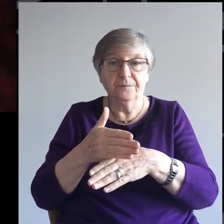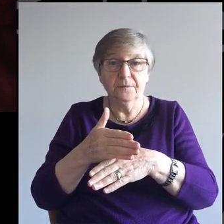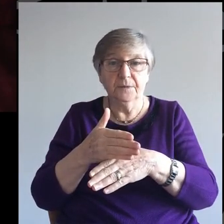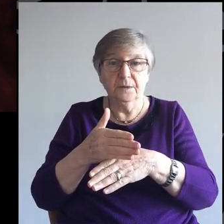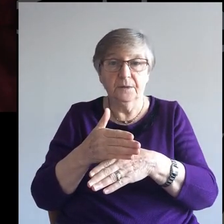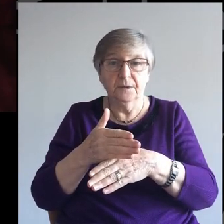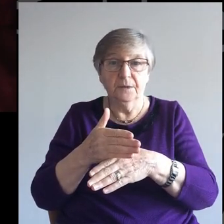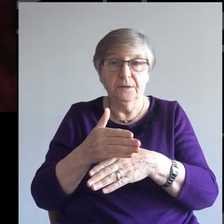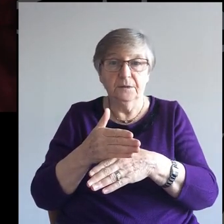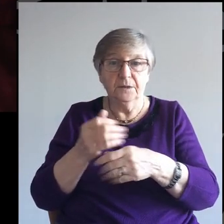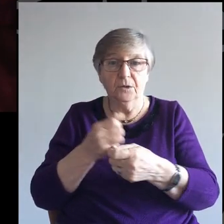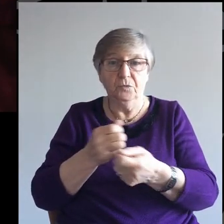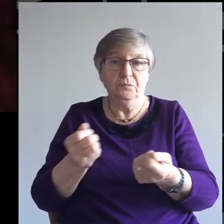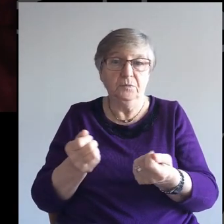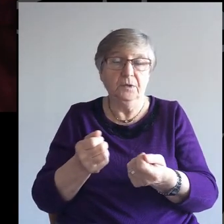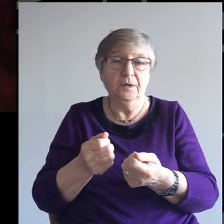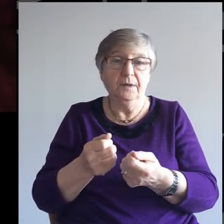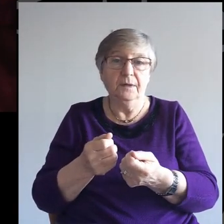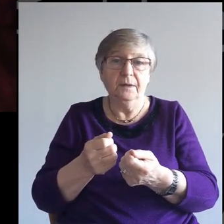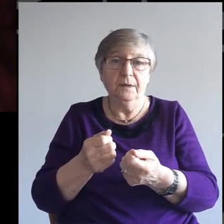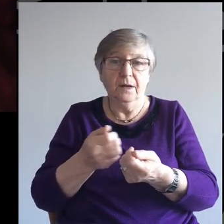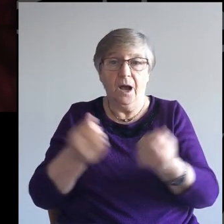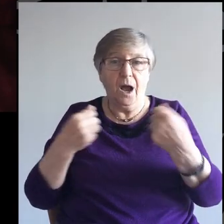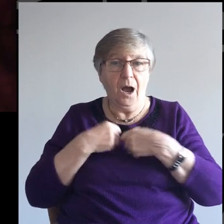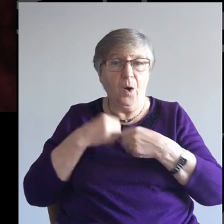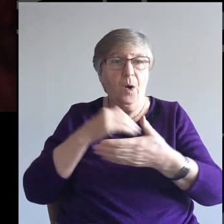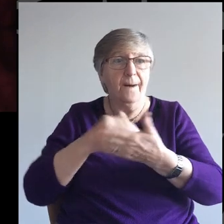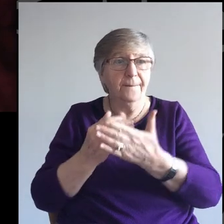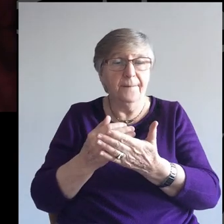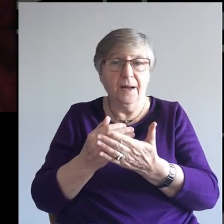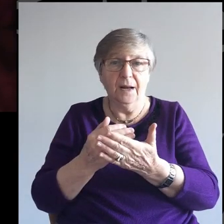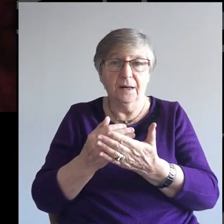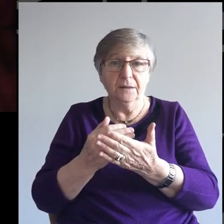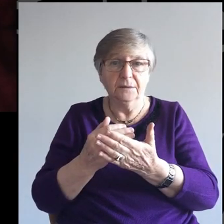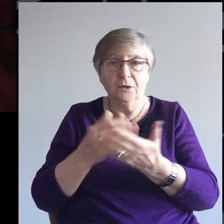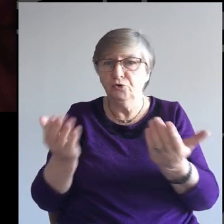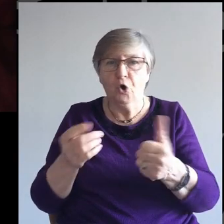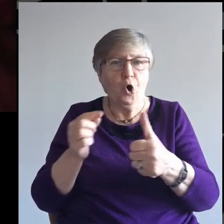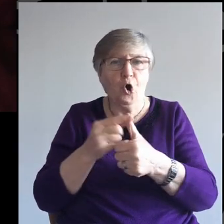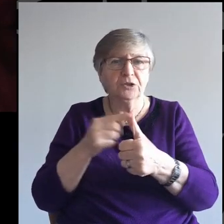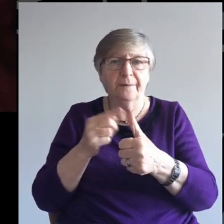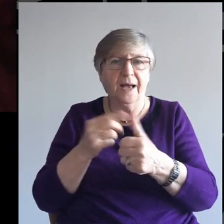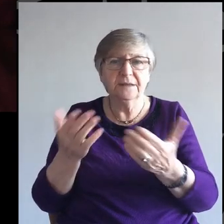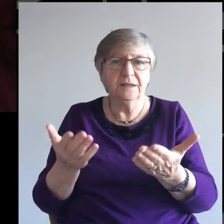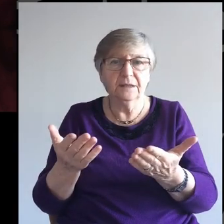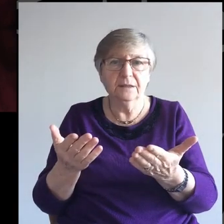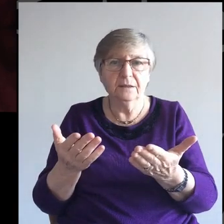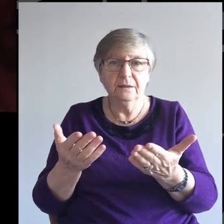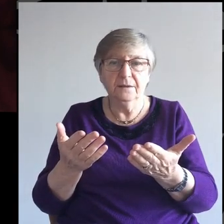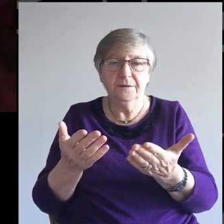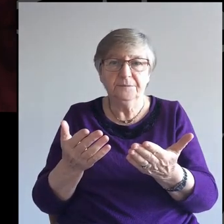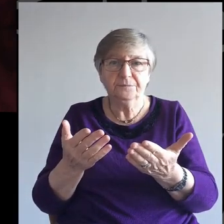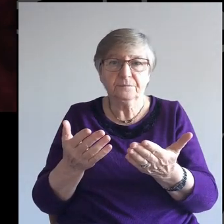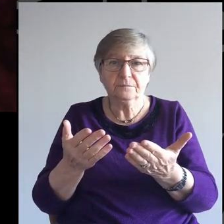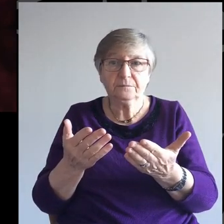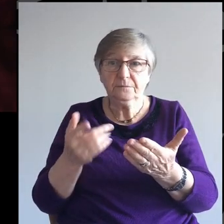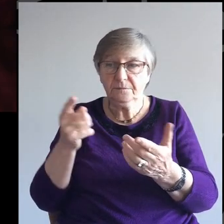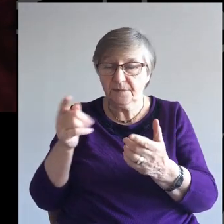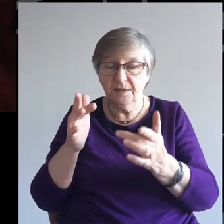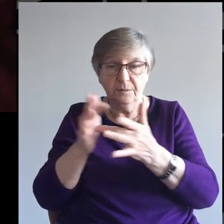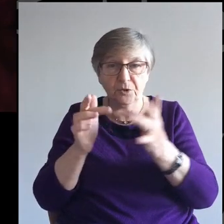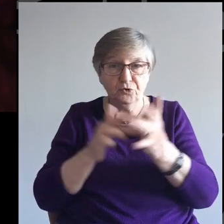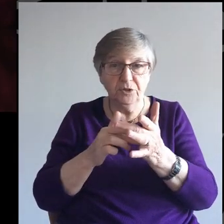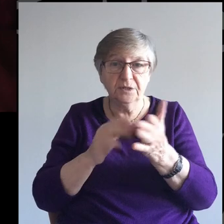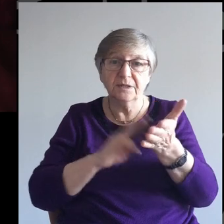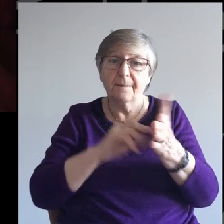Now, a part in that kingdom is not something that happens just automatically. Hence, when Jesus, as we have in